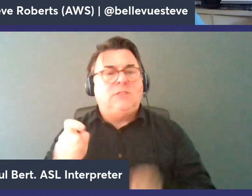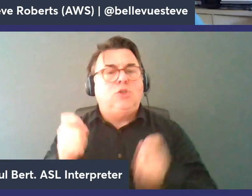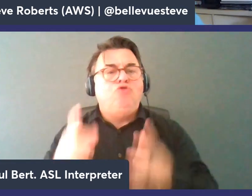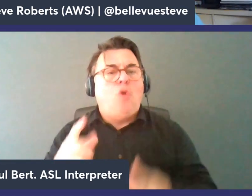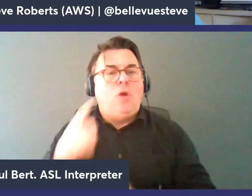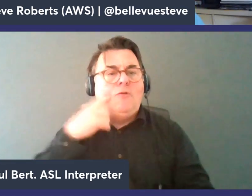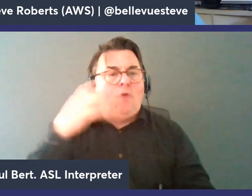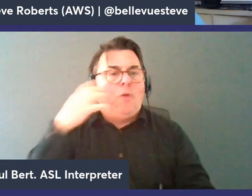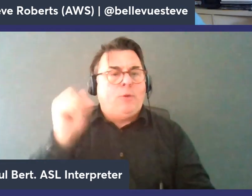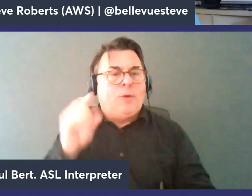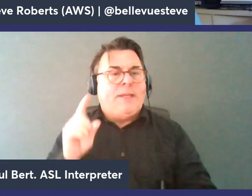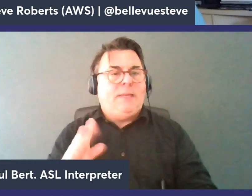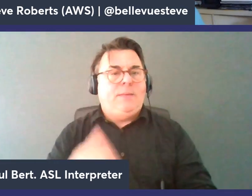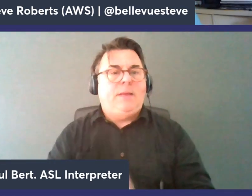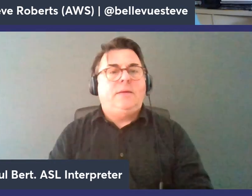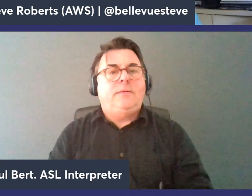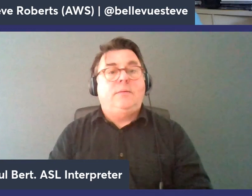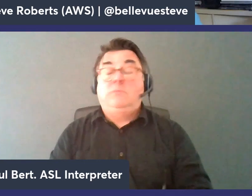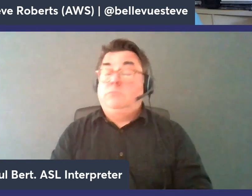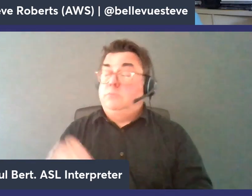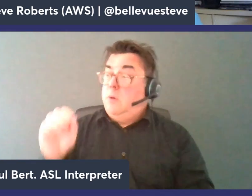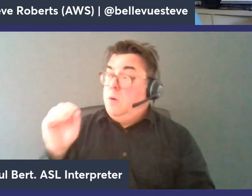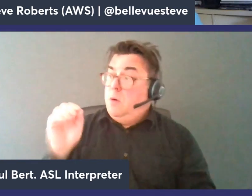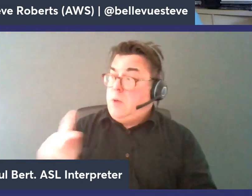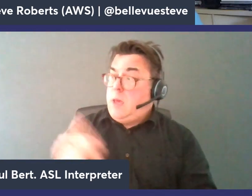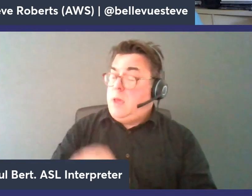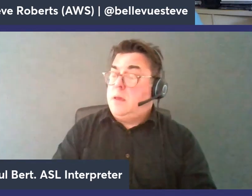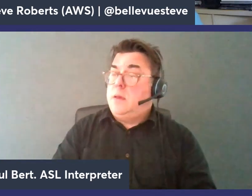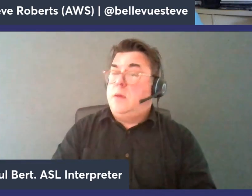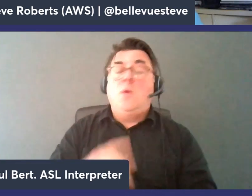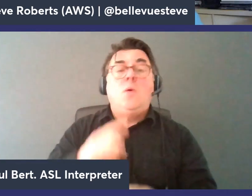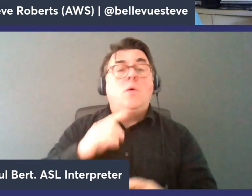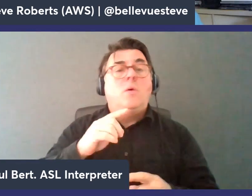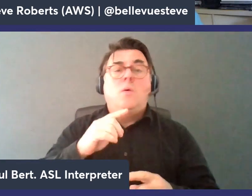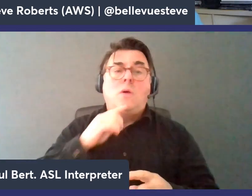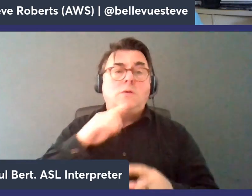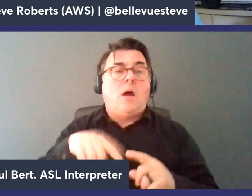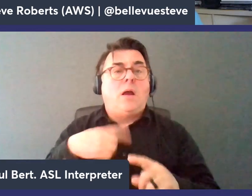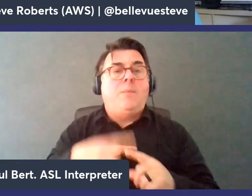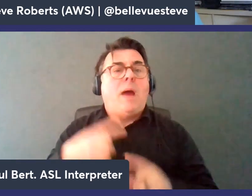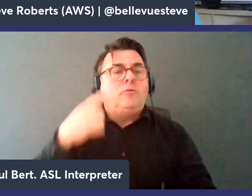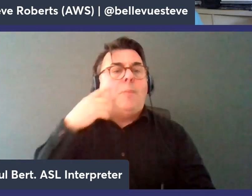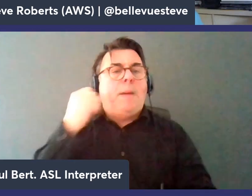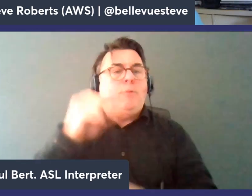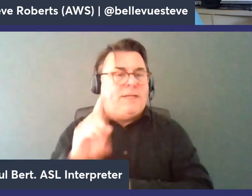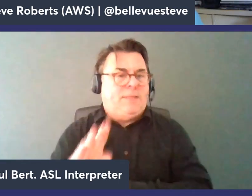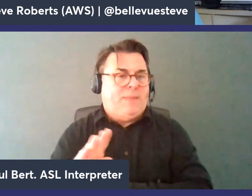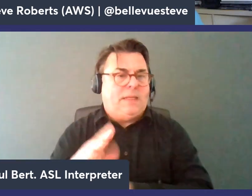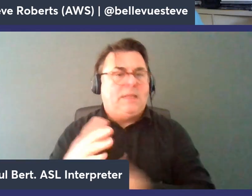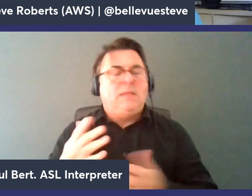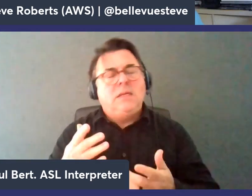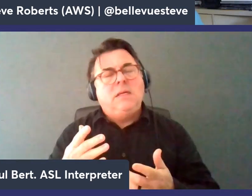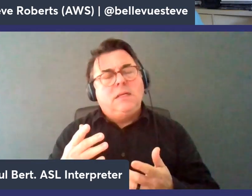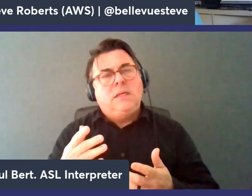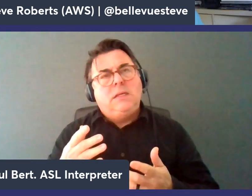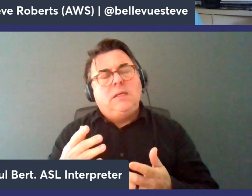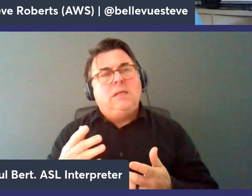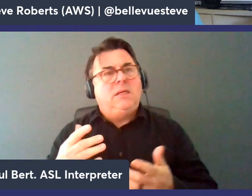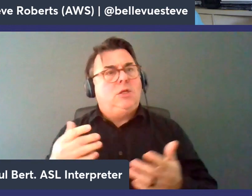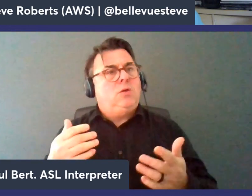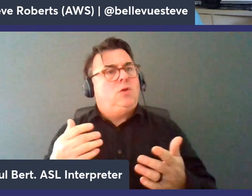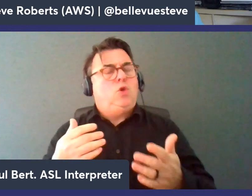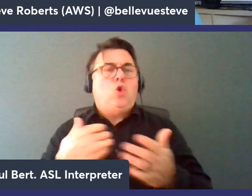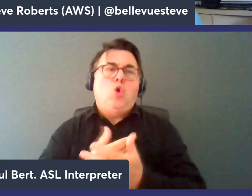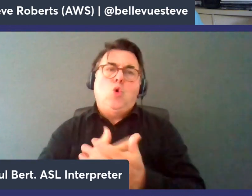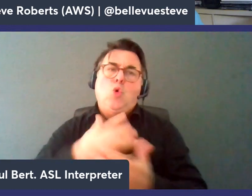all right so we're going to talk a lot about memory db today i think uh as a newish